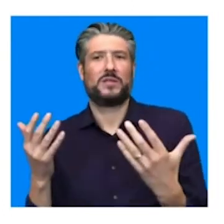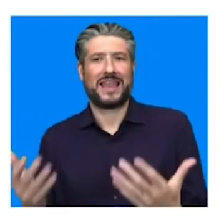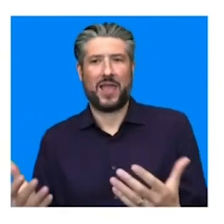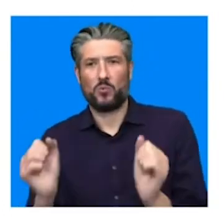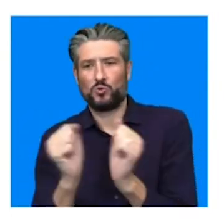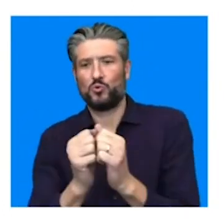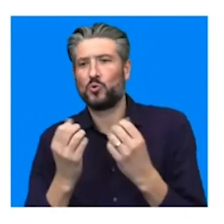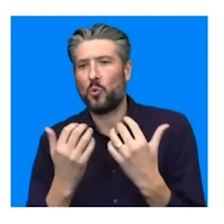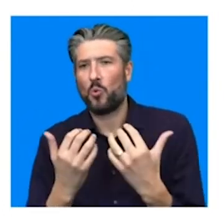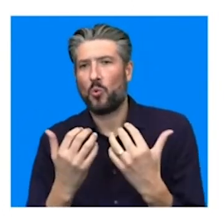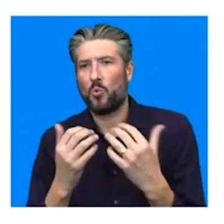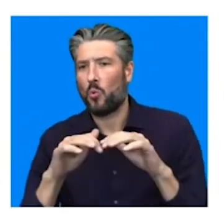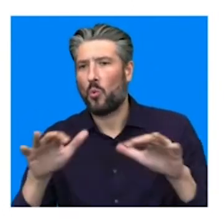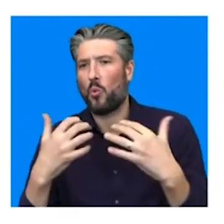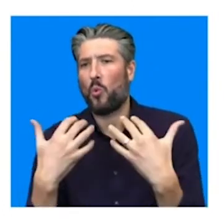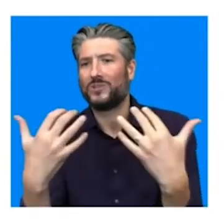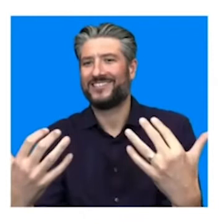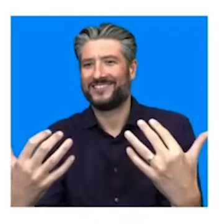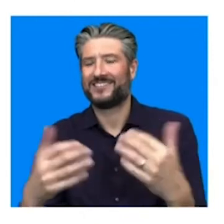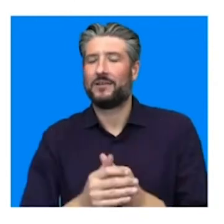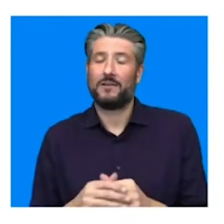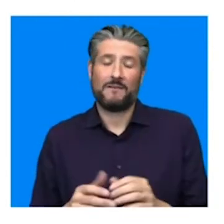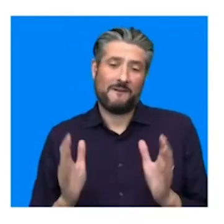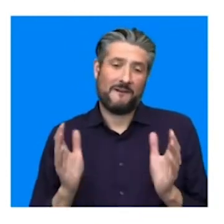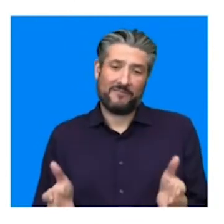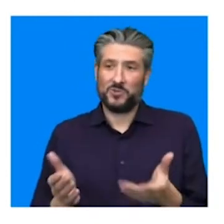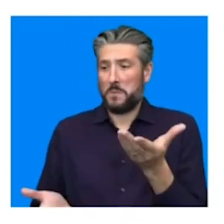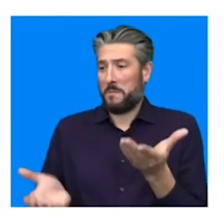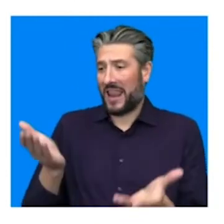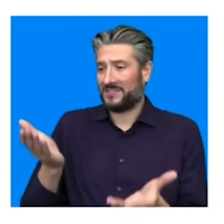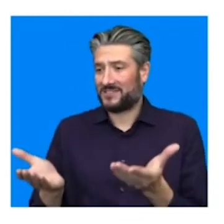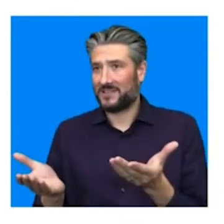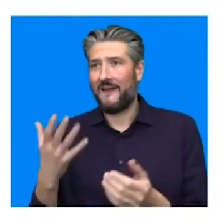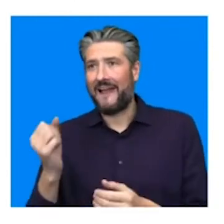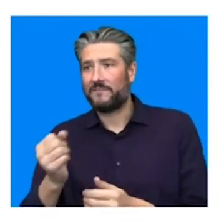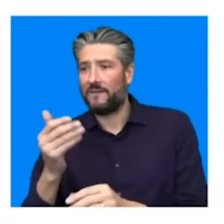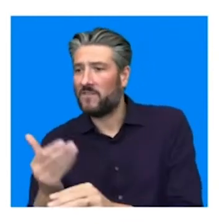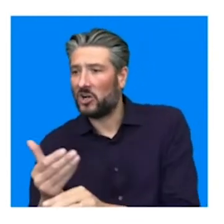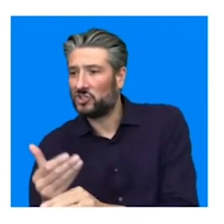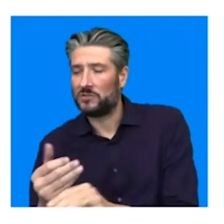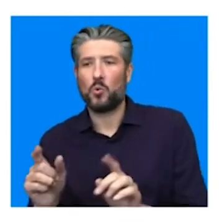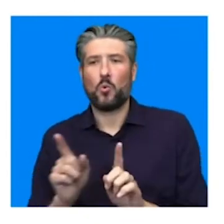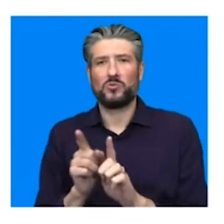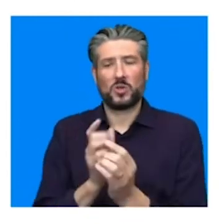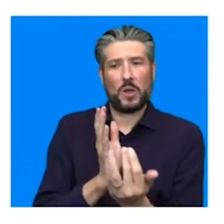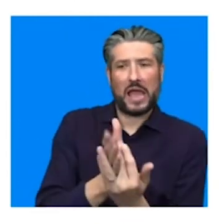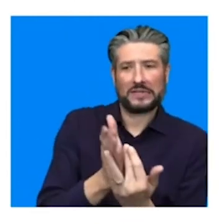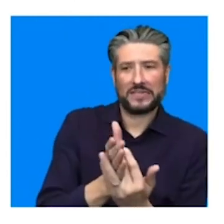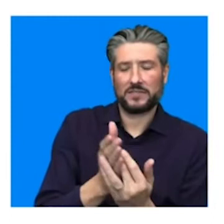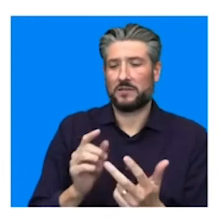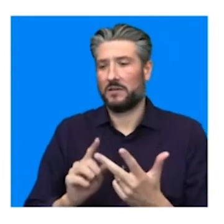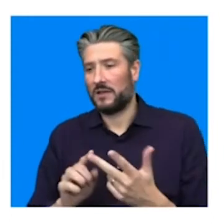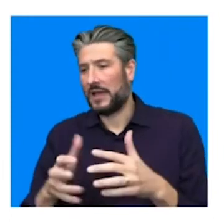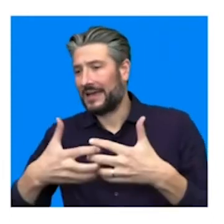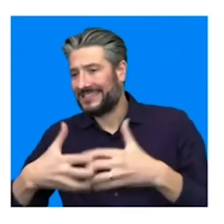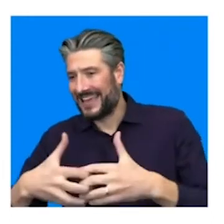so there's always these kind of balances of this functional and emotional accessibility and technical, because it also has to